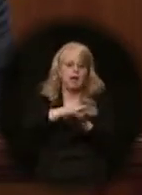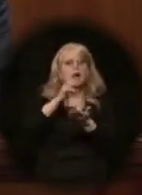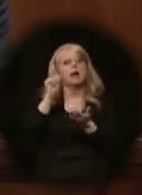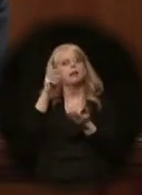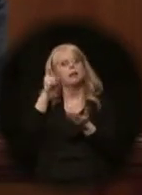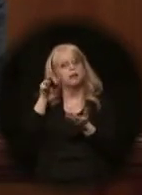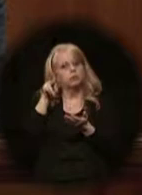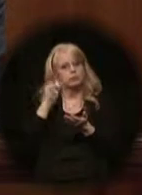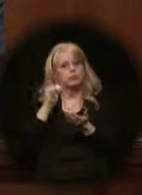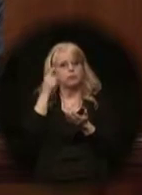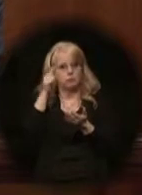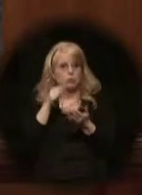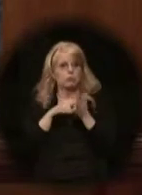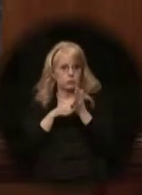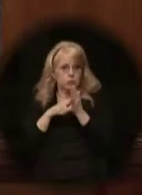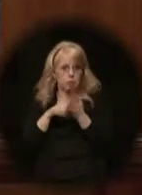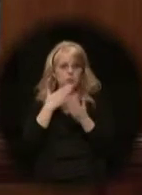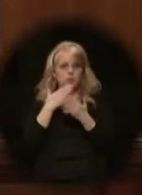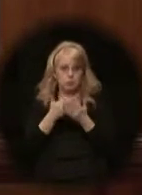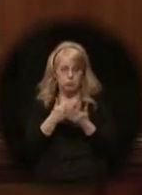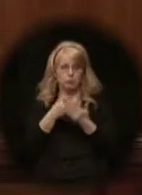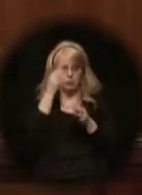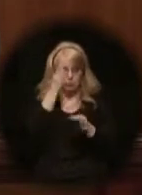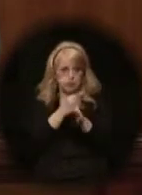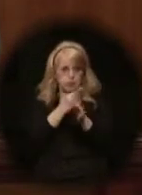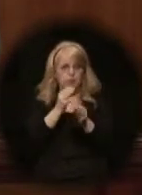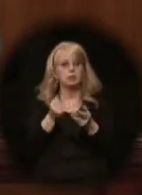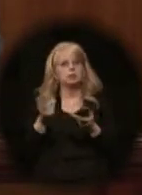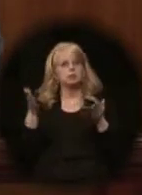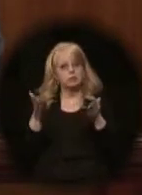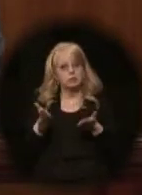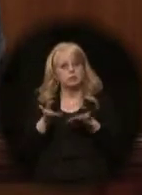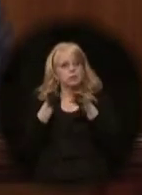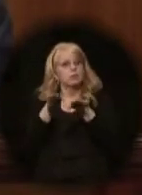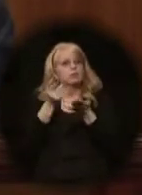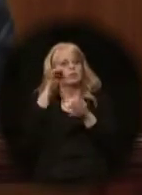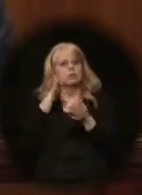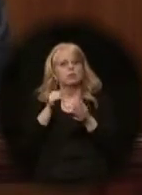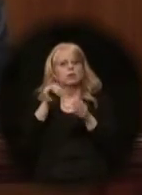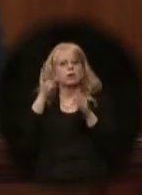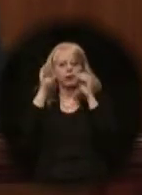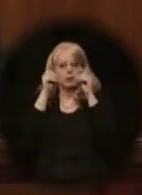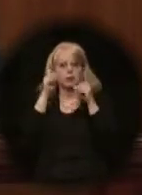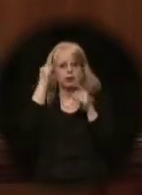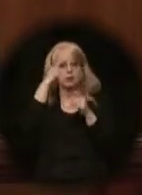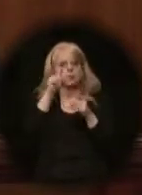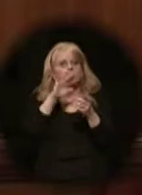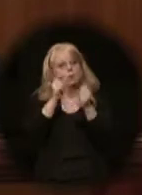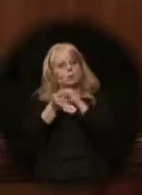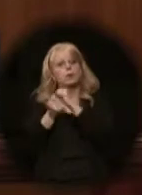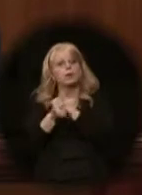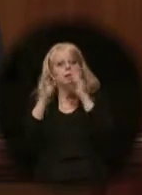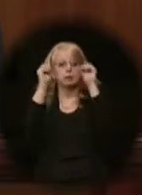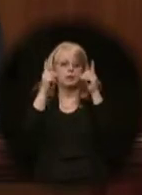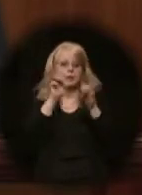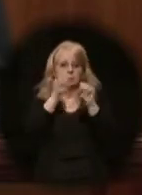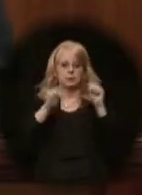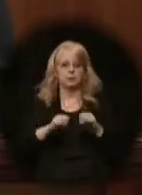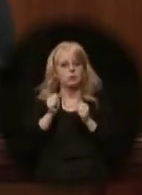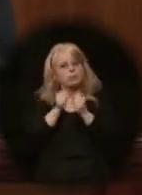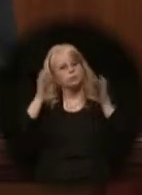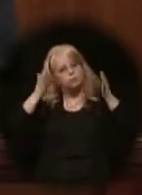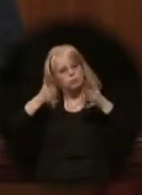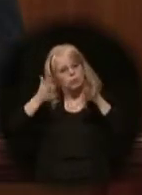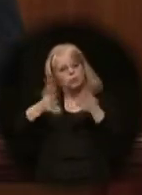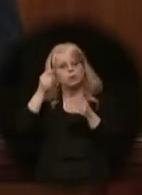To show my good faith in this, I'm introducing legislation to reform Alaska's education system by focusing